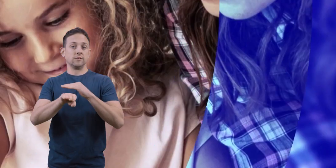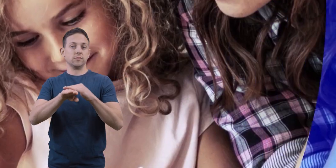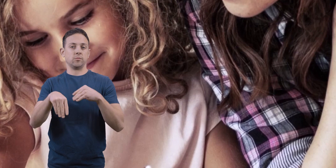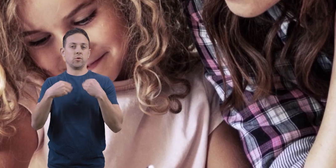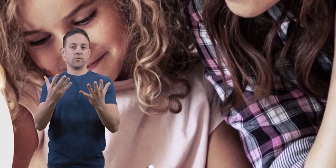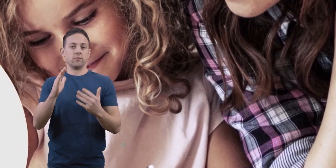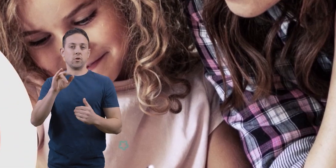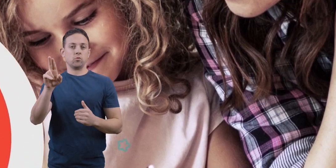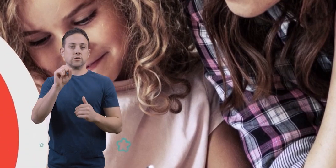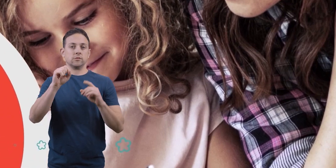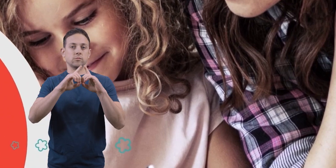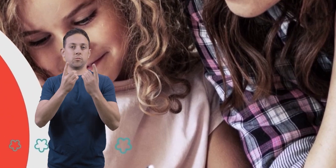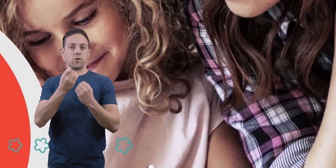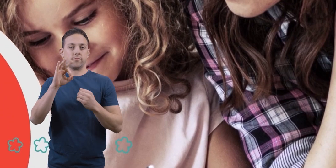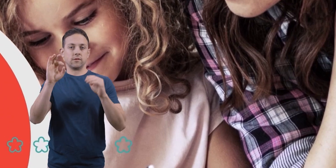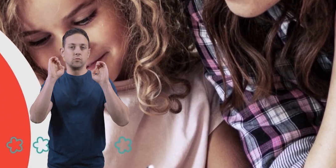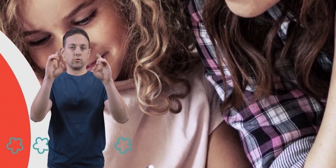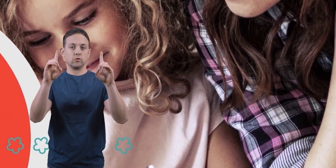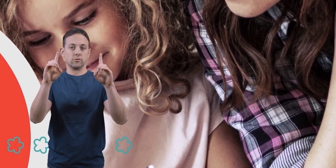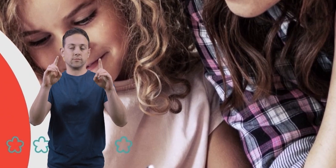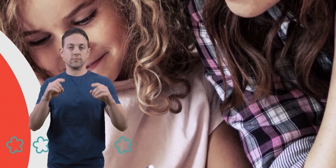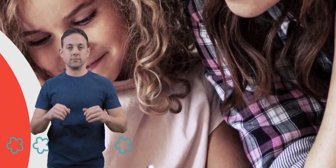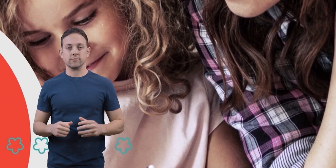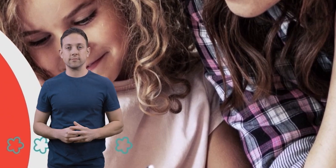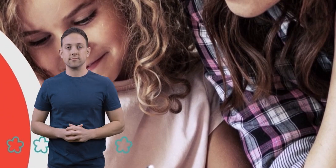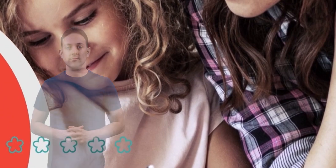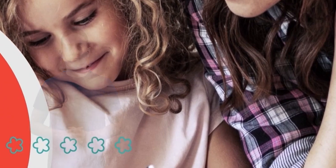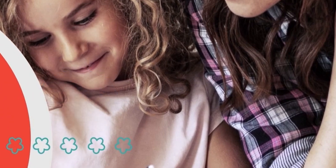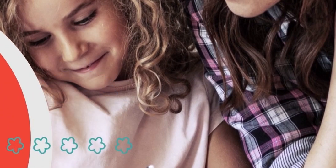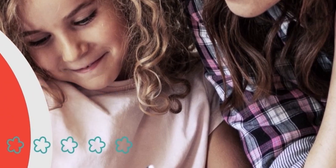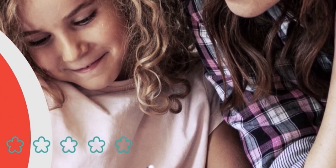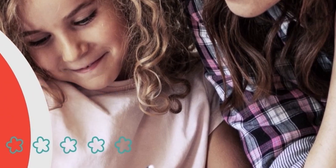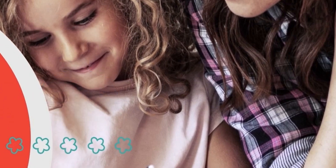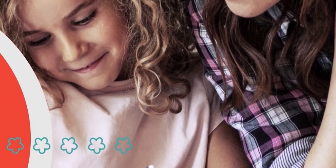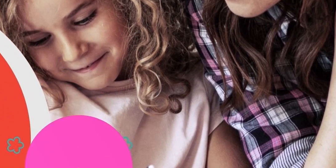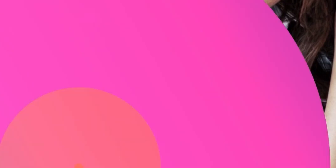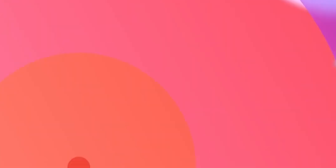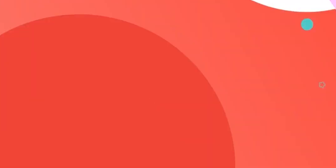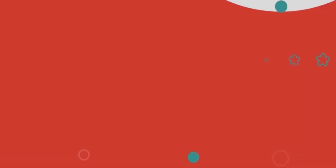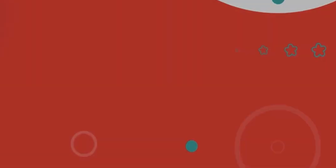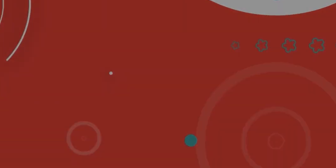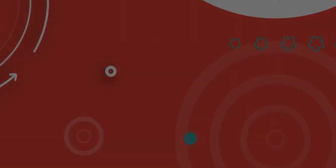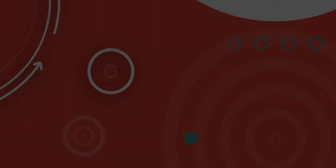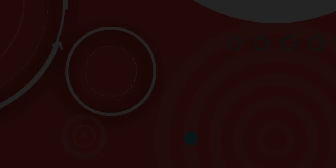Hope you it! you you you you you enjoyed Thank you.